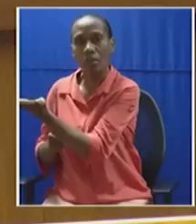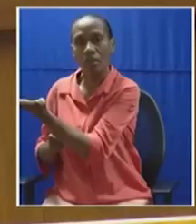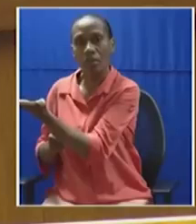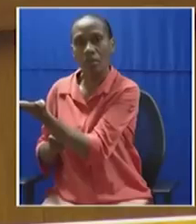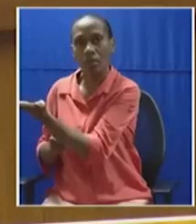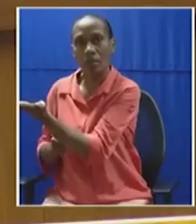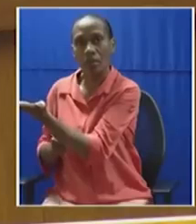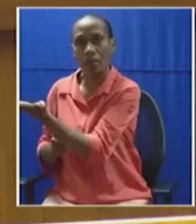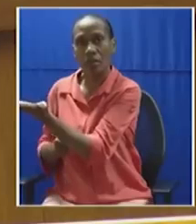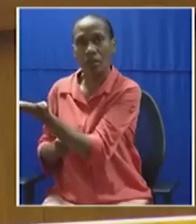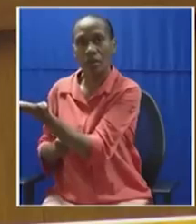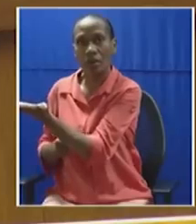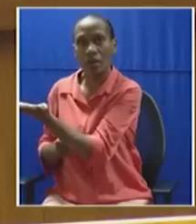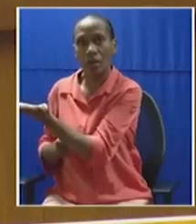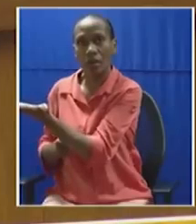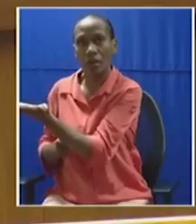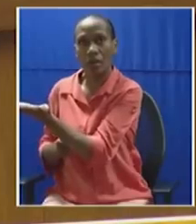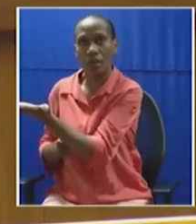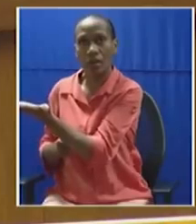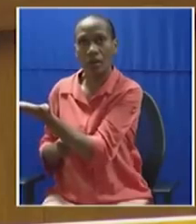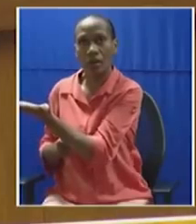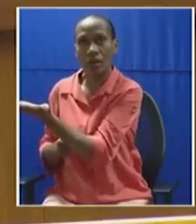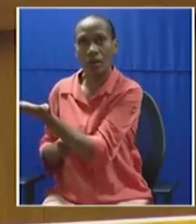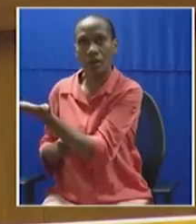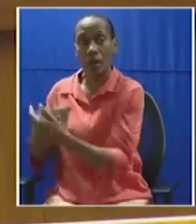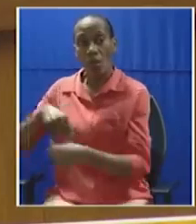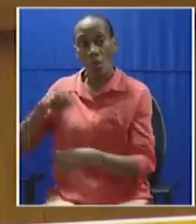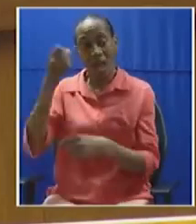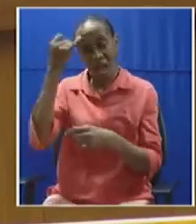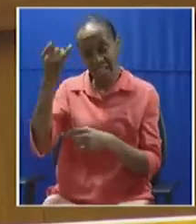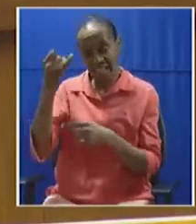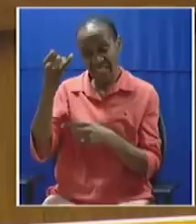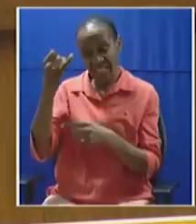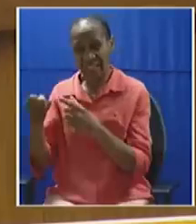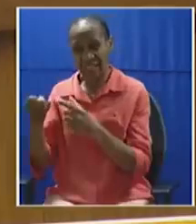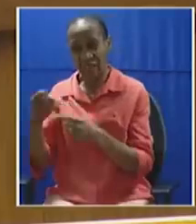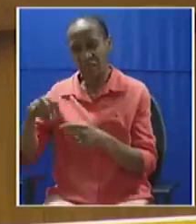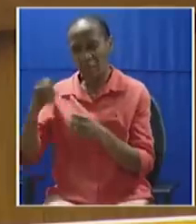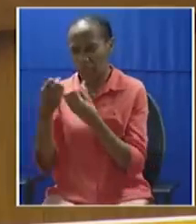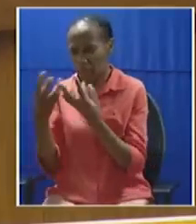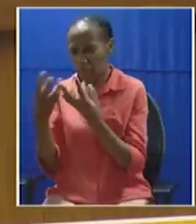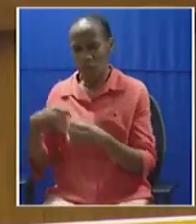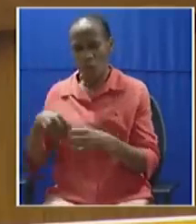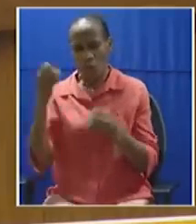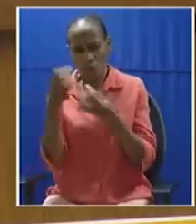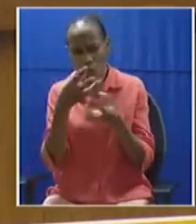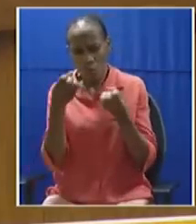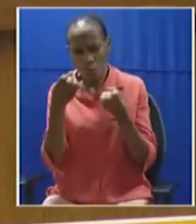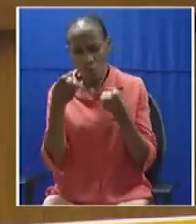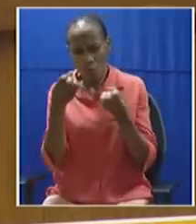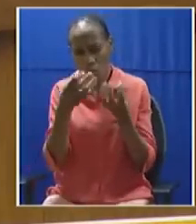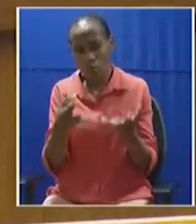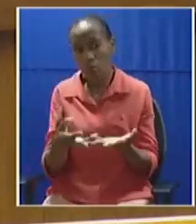we put communist ideas in your head. In doing so, you condemned us